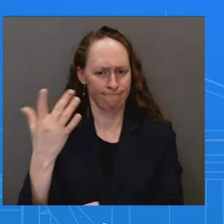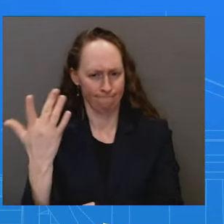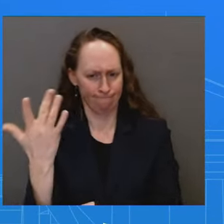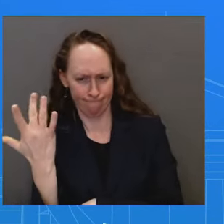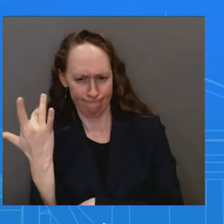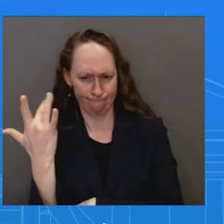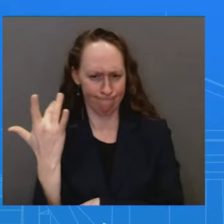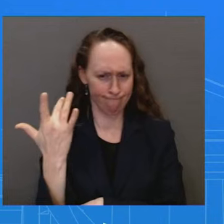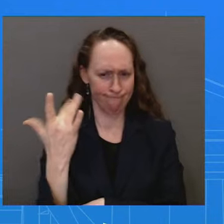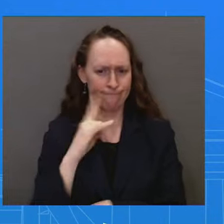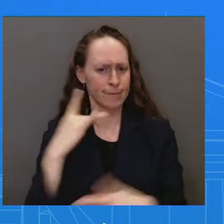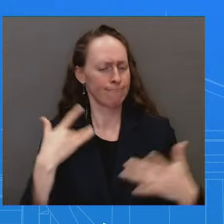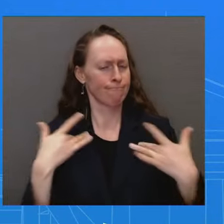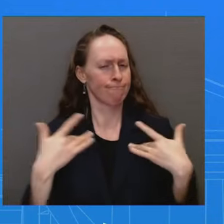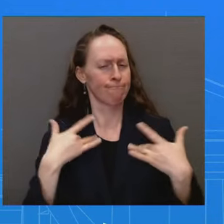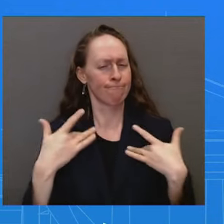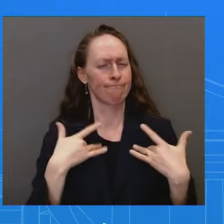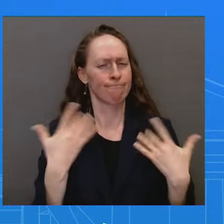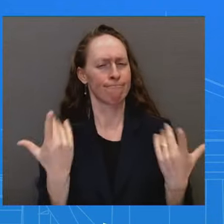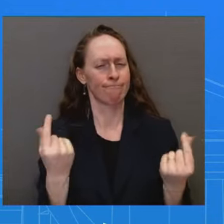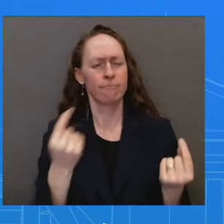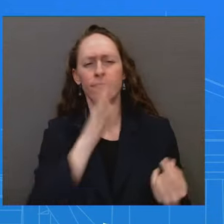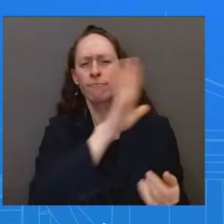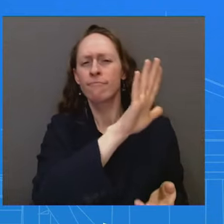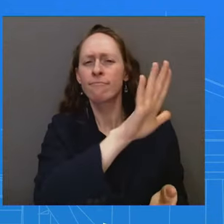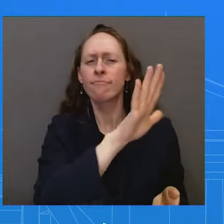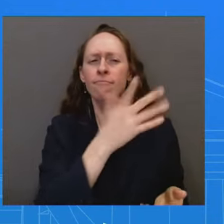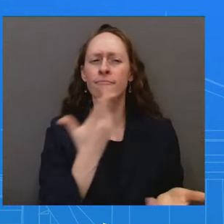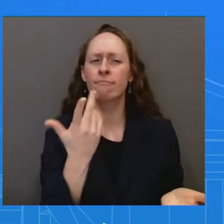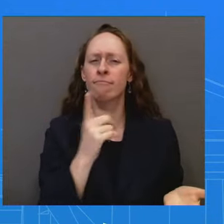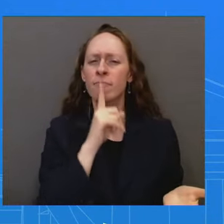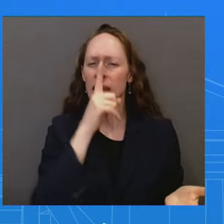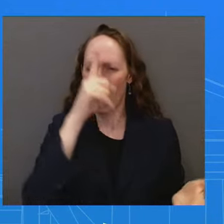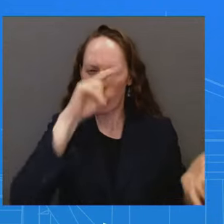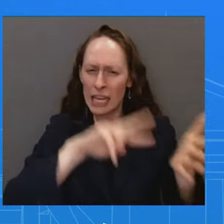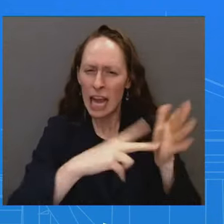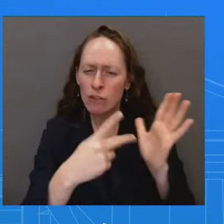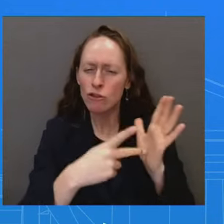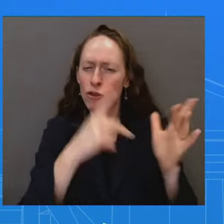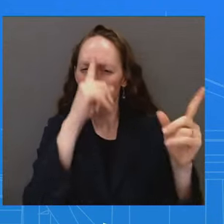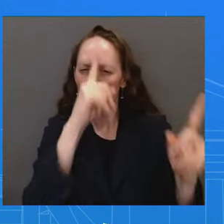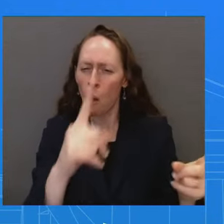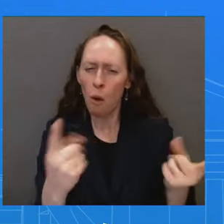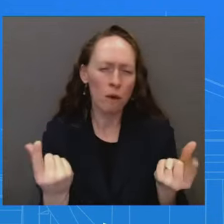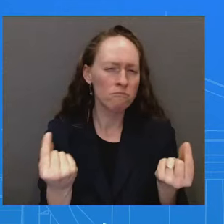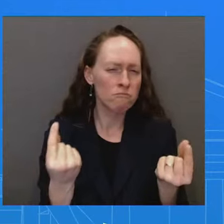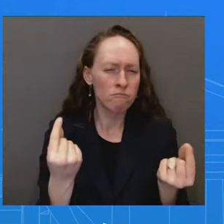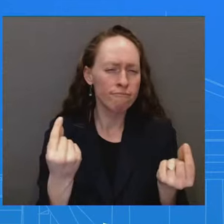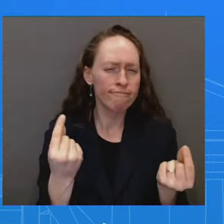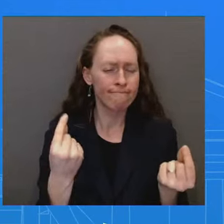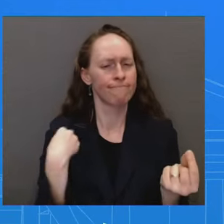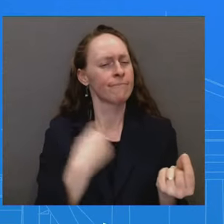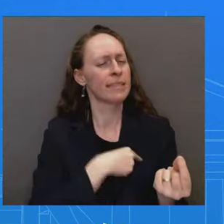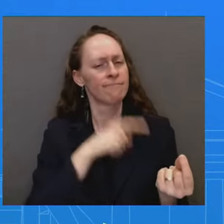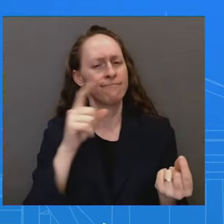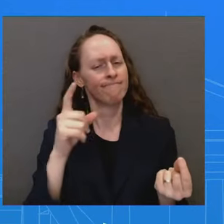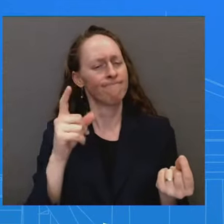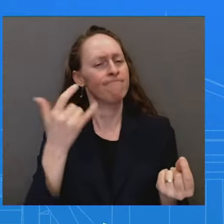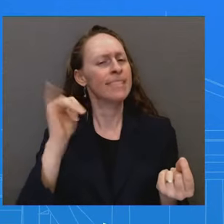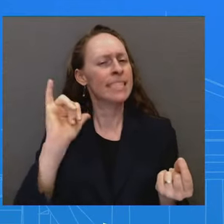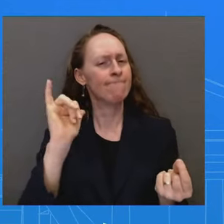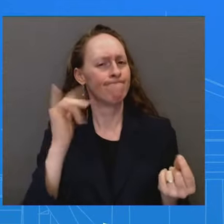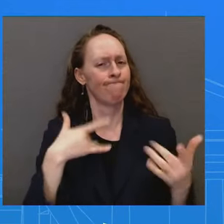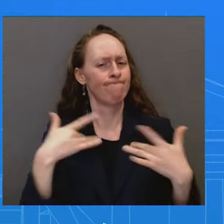their-what their goals are with this activity. I'll tell you this. We believe that, uh, that, uh, the democratic institutions of Taiwan need to be